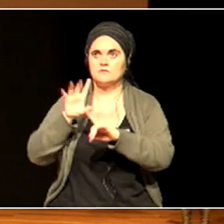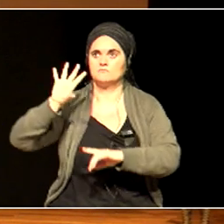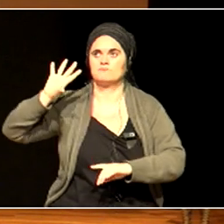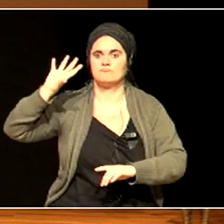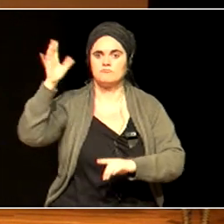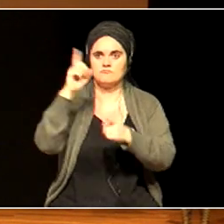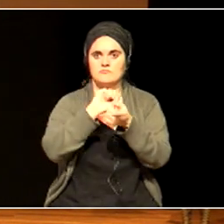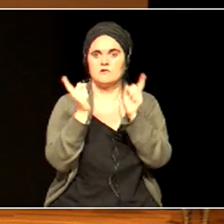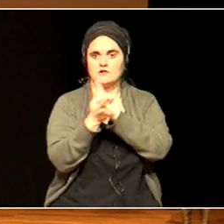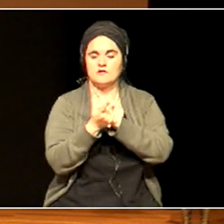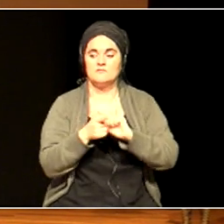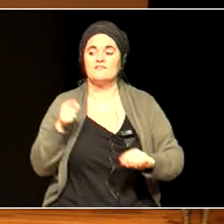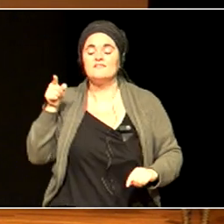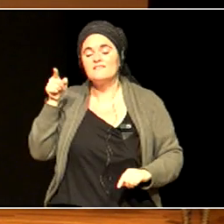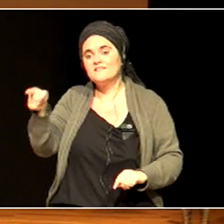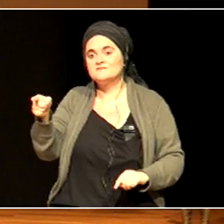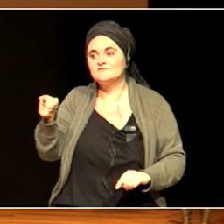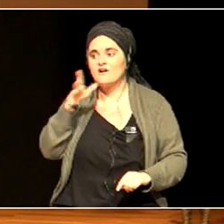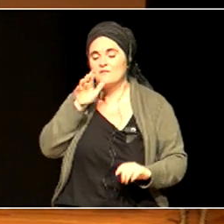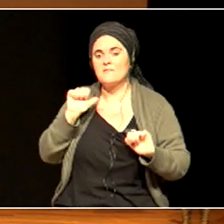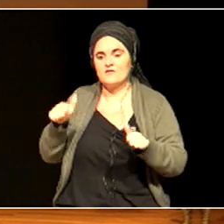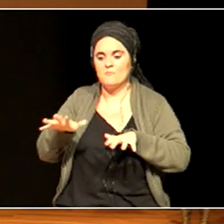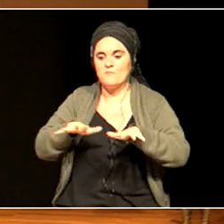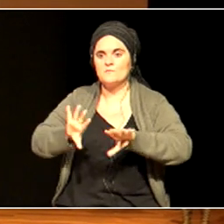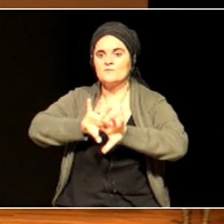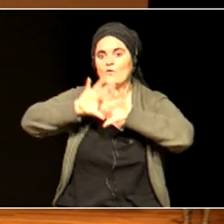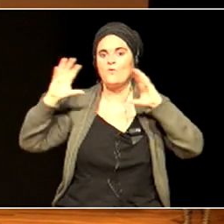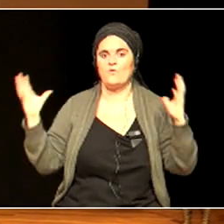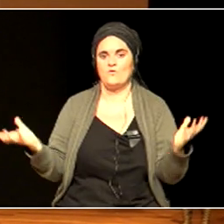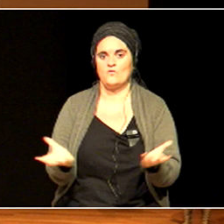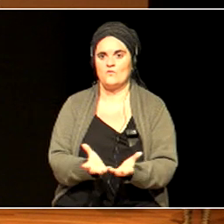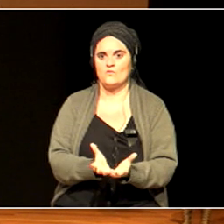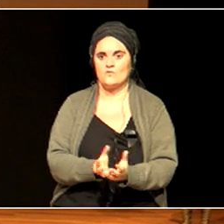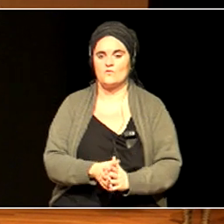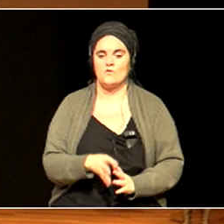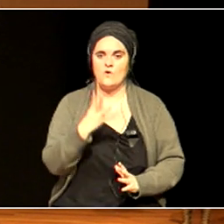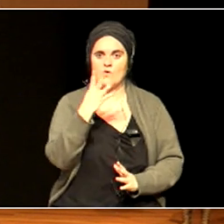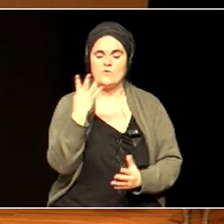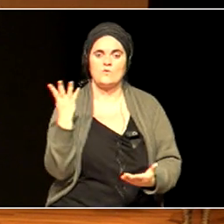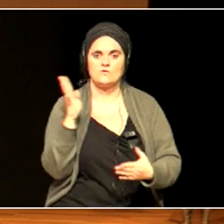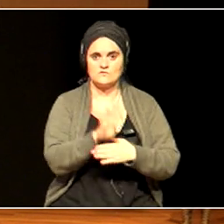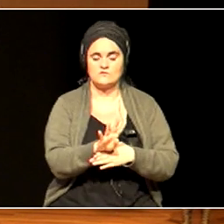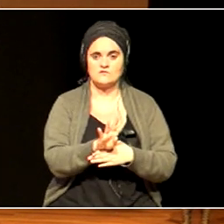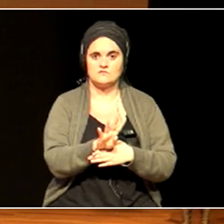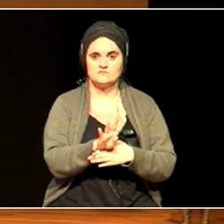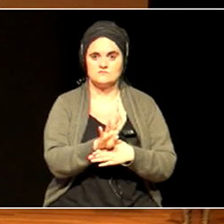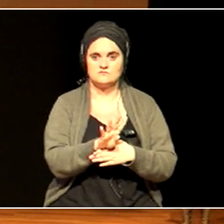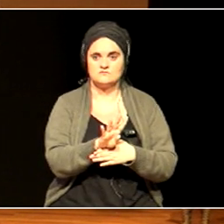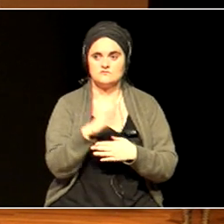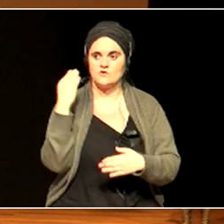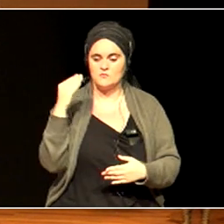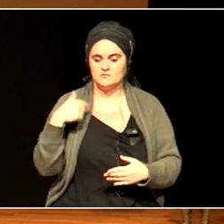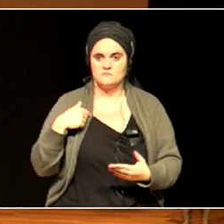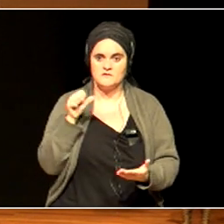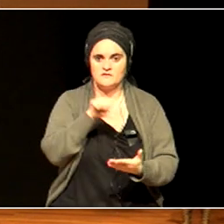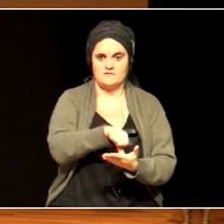400 children in Cambridge a couple of weeks ago came out on strike, and then there's another strike